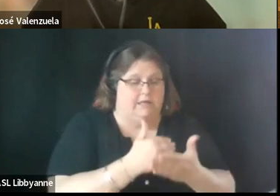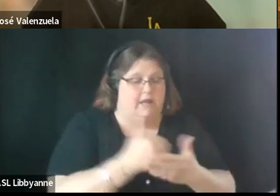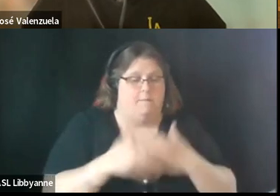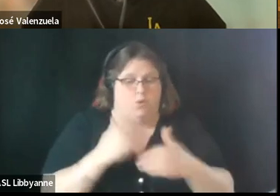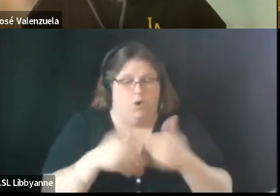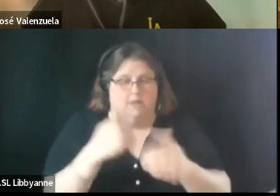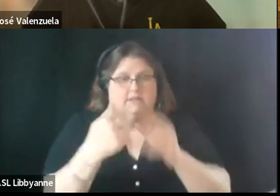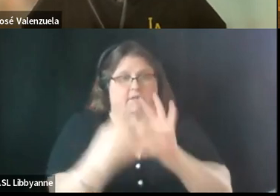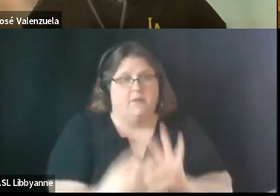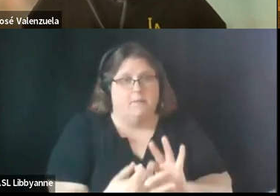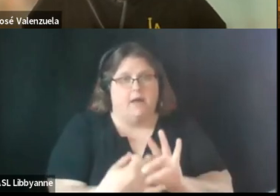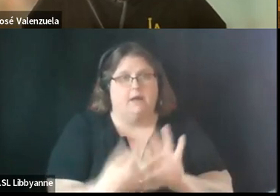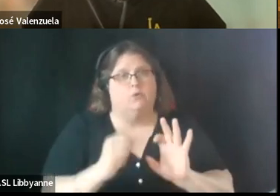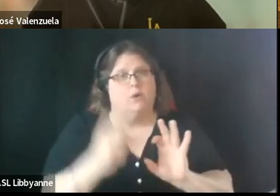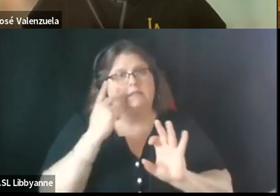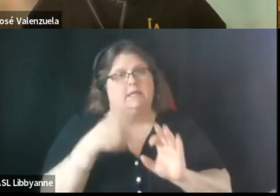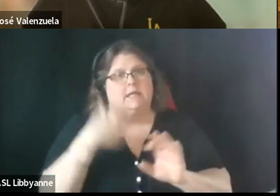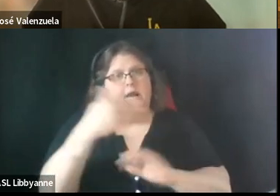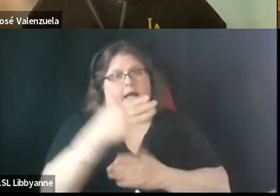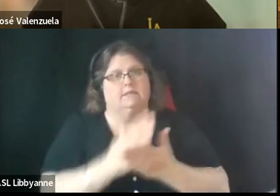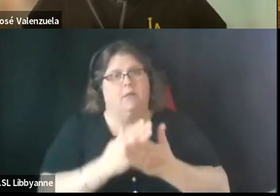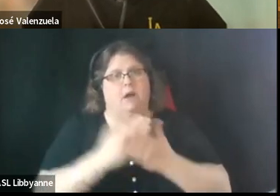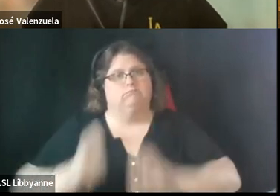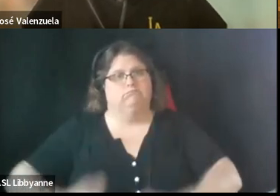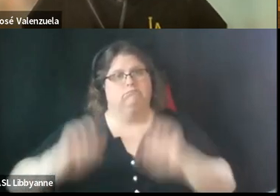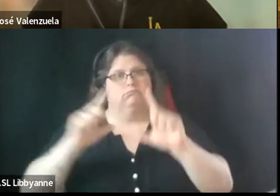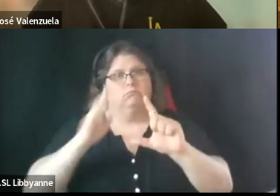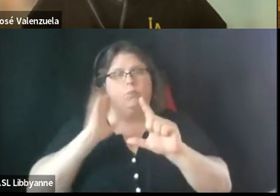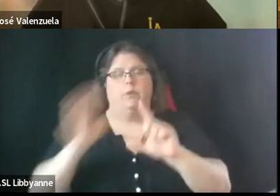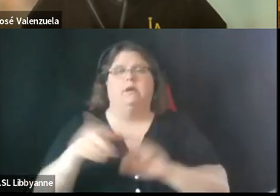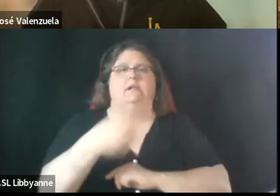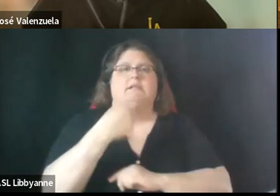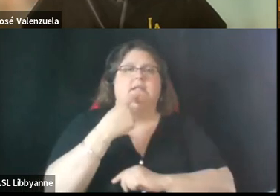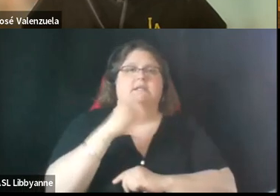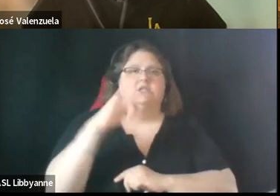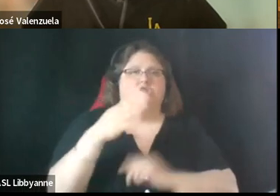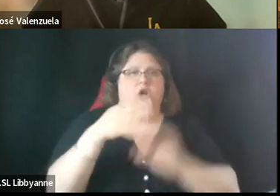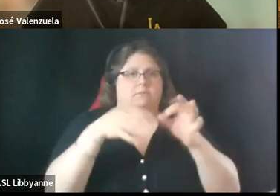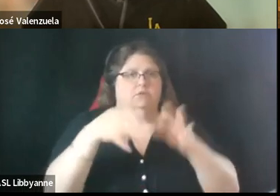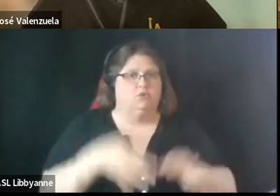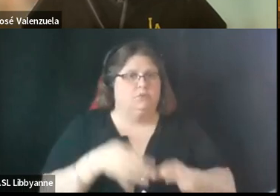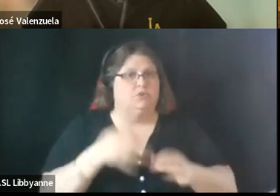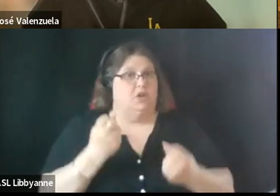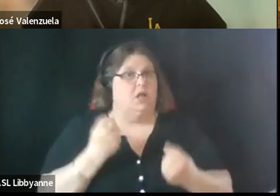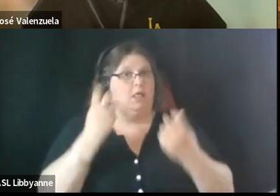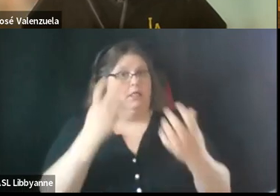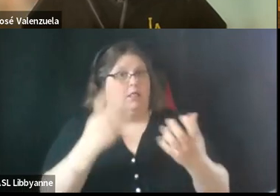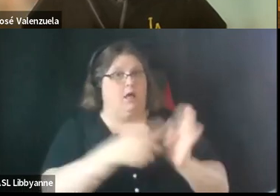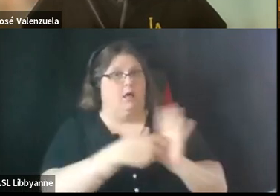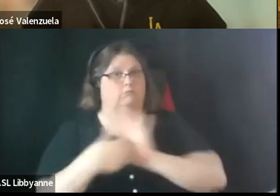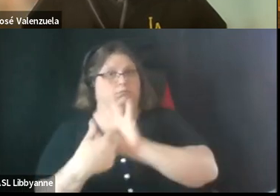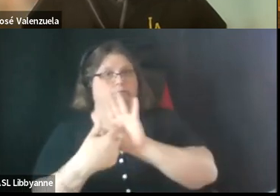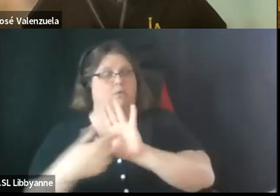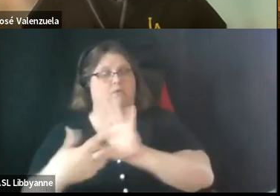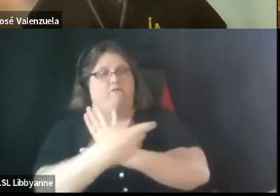can see from um our next piece of work on the job description uh much of the input is reflected there um and